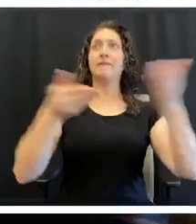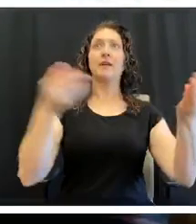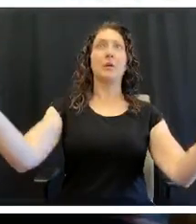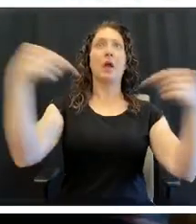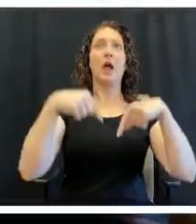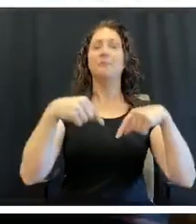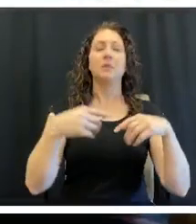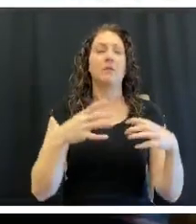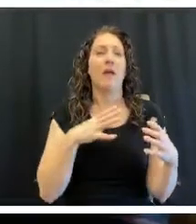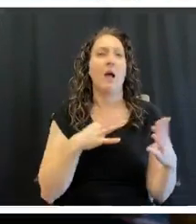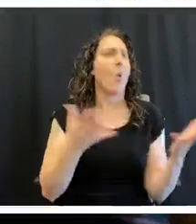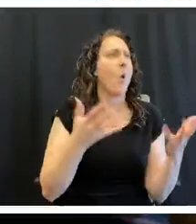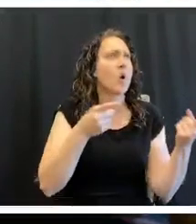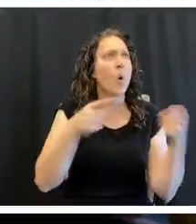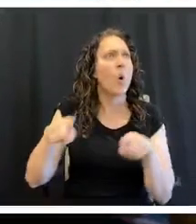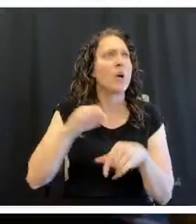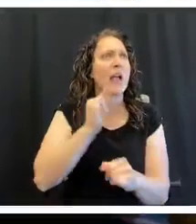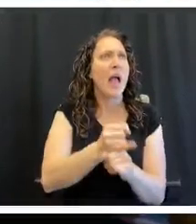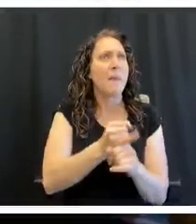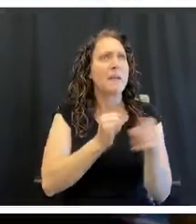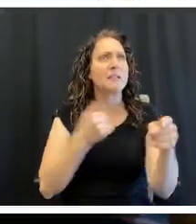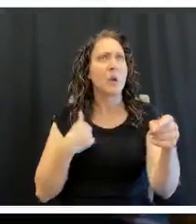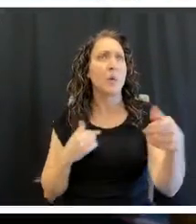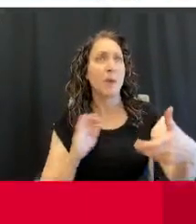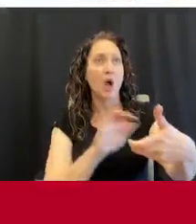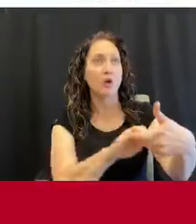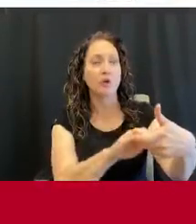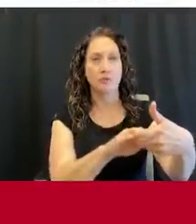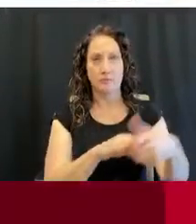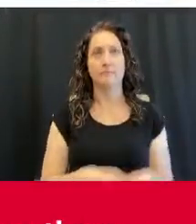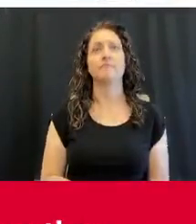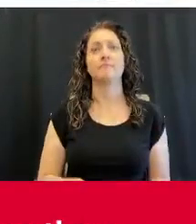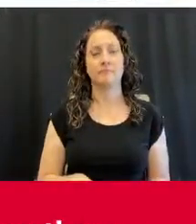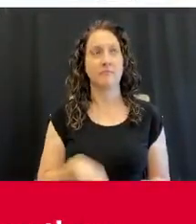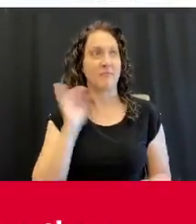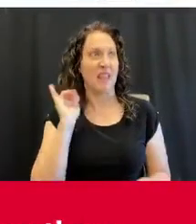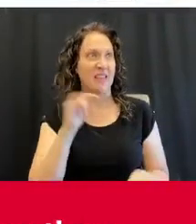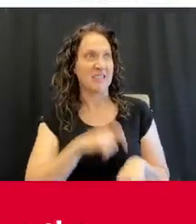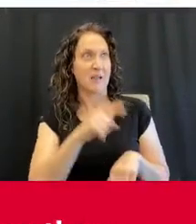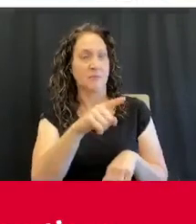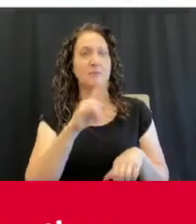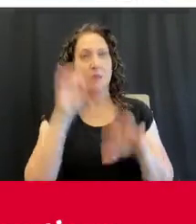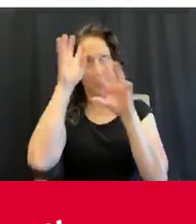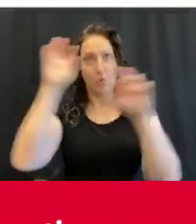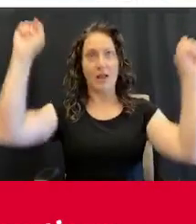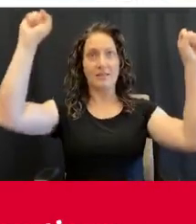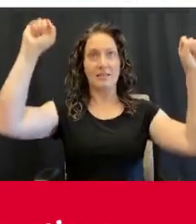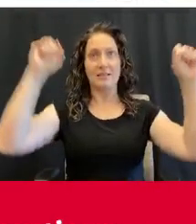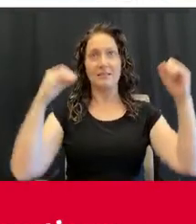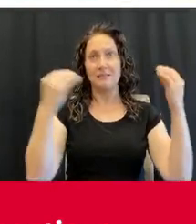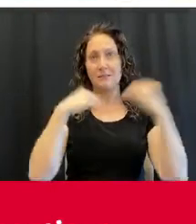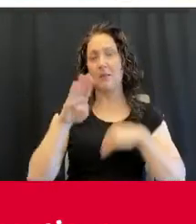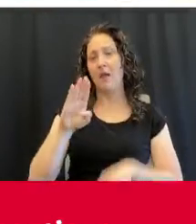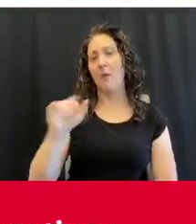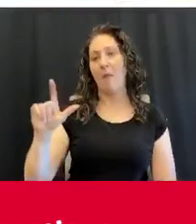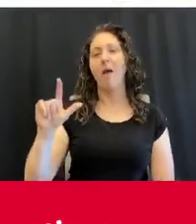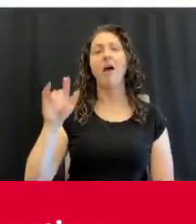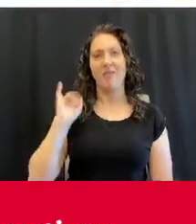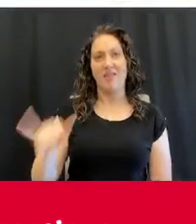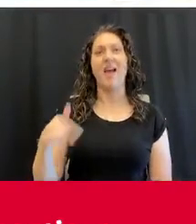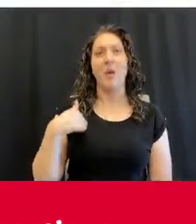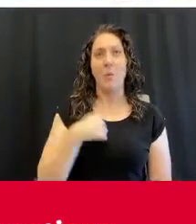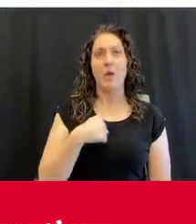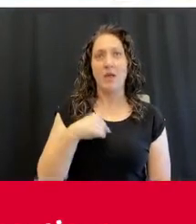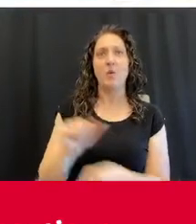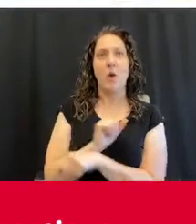activities already on campus. This time that you're referring to was the President's Fall, and we worked on